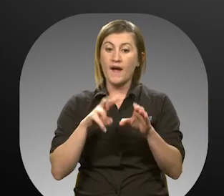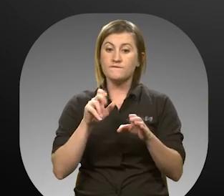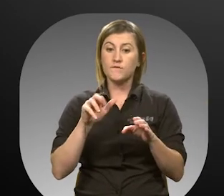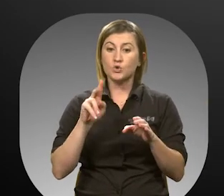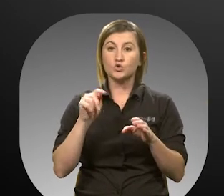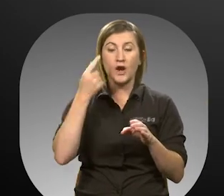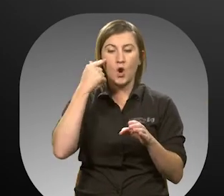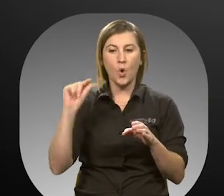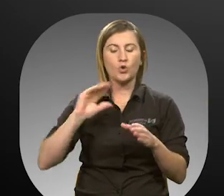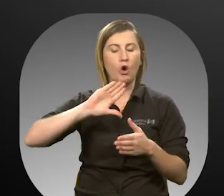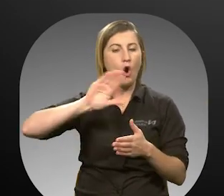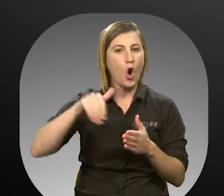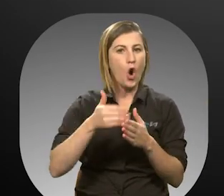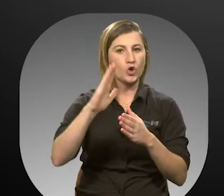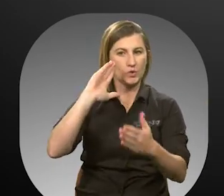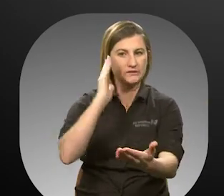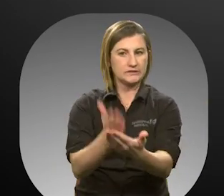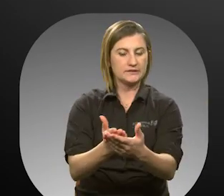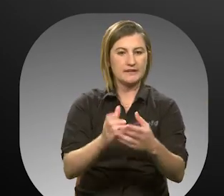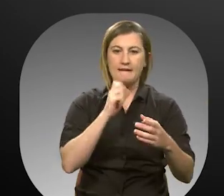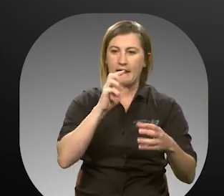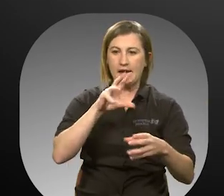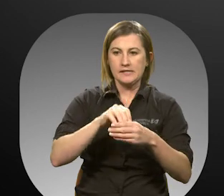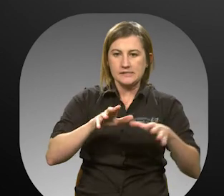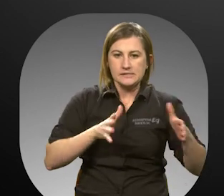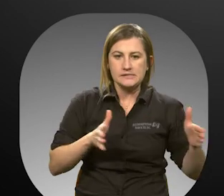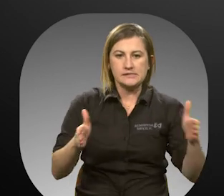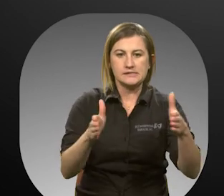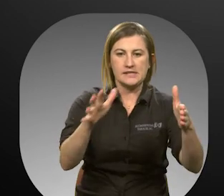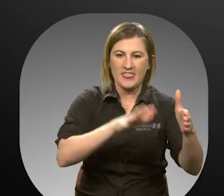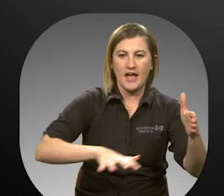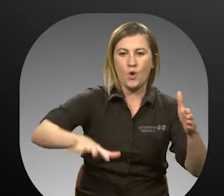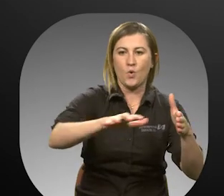all destinations in the county may not be within the ADA corridor.